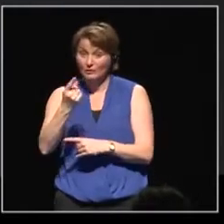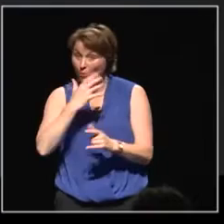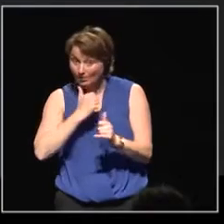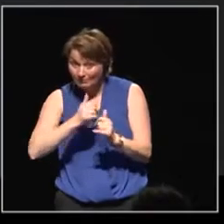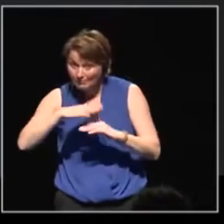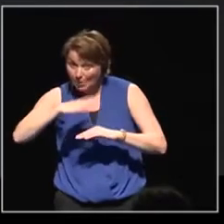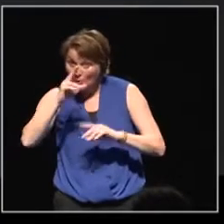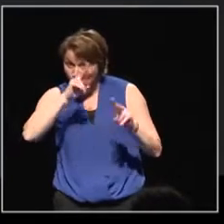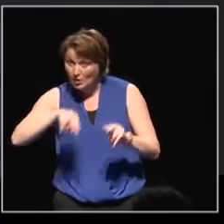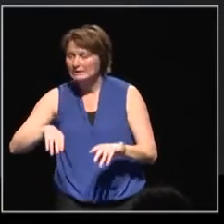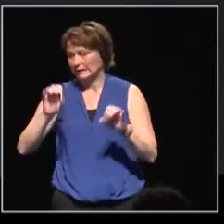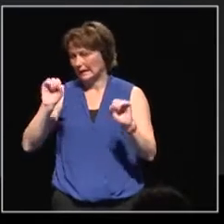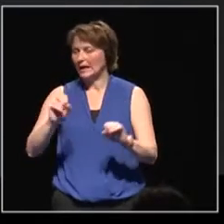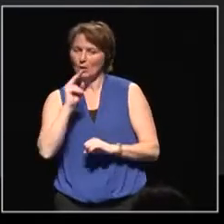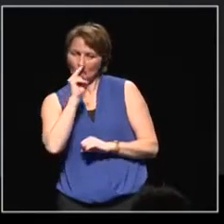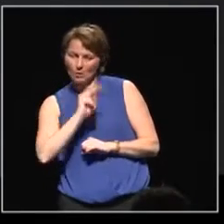up. So thank you.